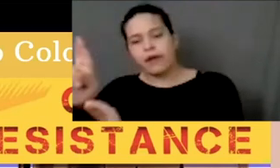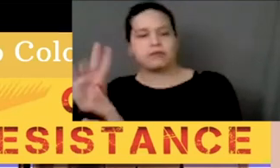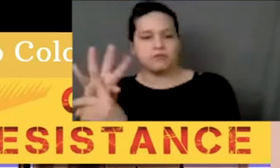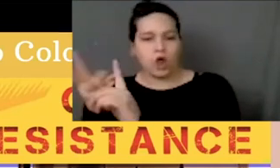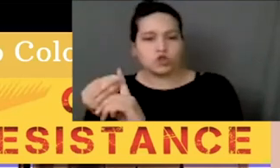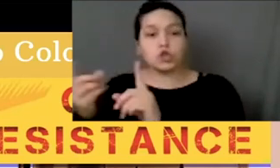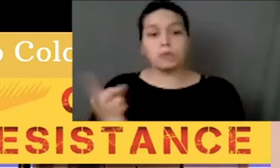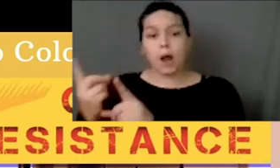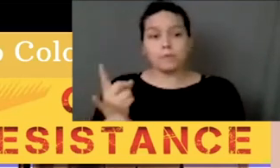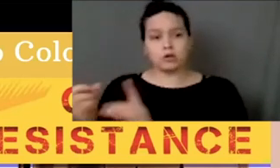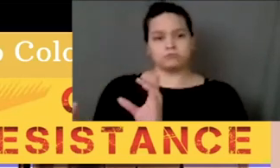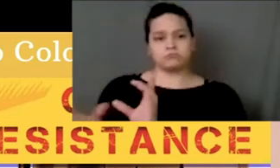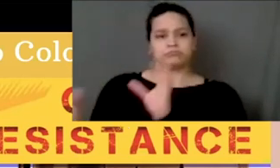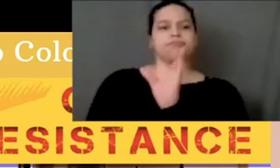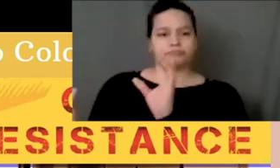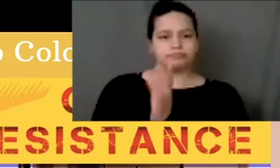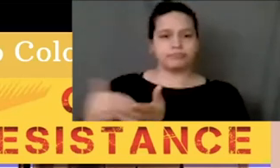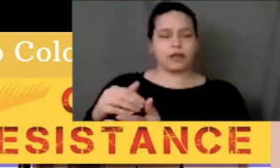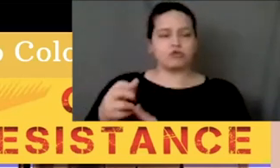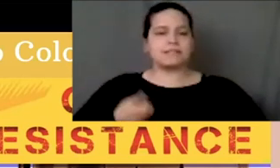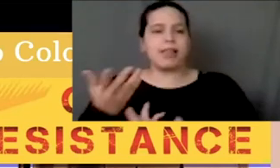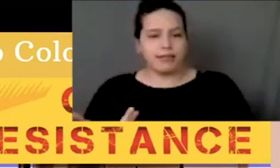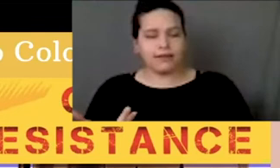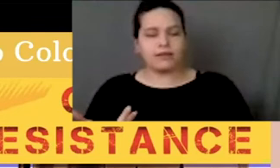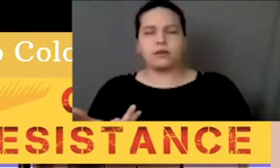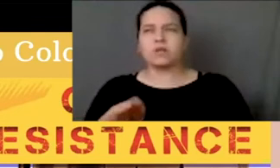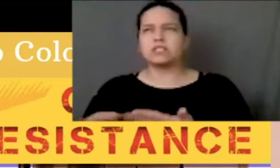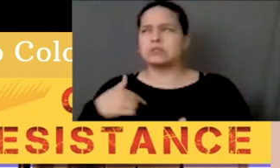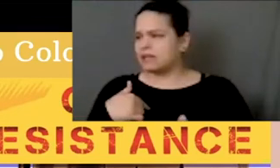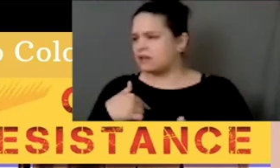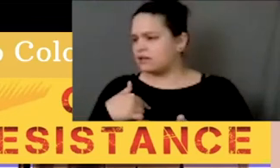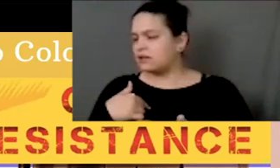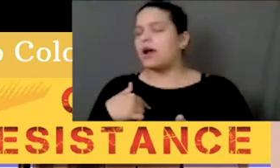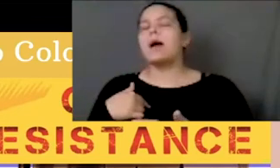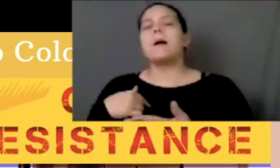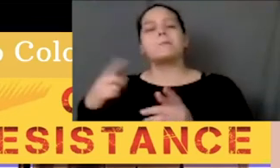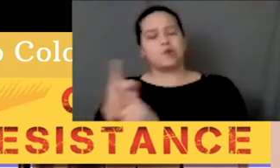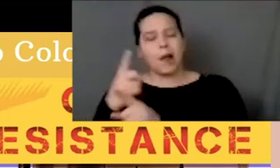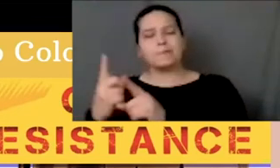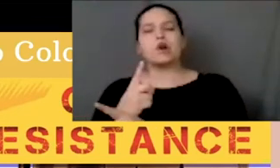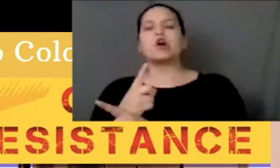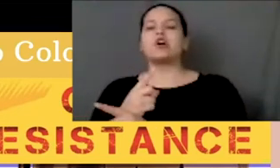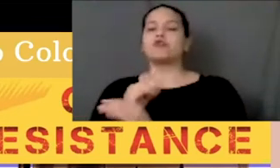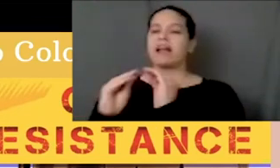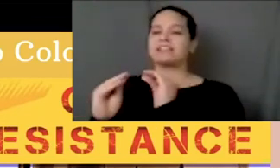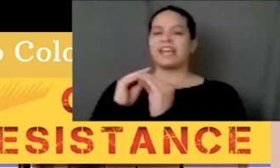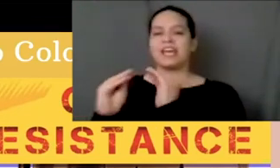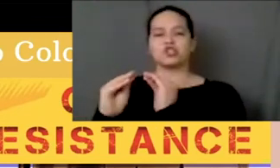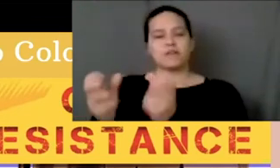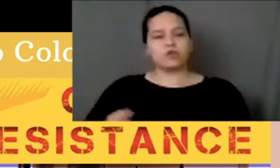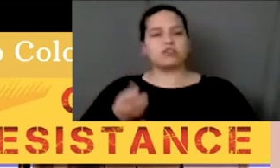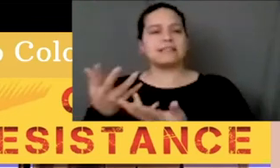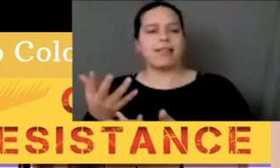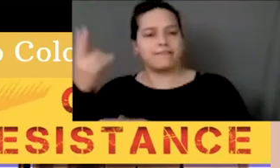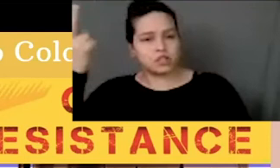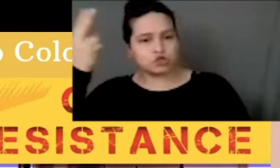proper recertification of the retelling, excuse me, proper rectification of the retelling of history, uplifting